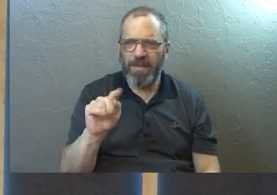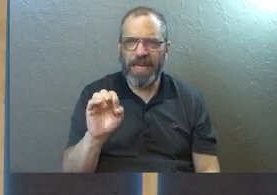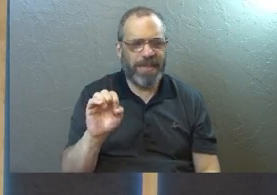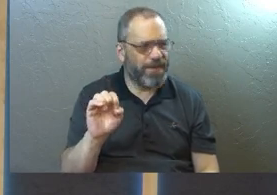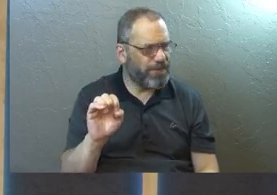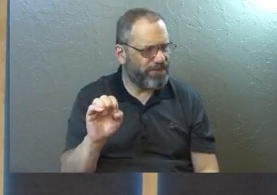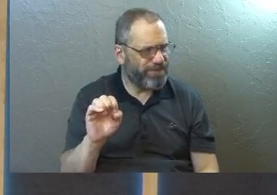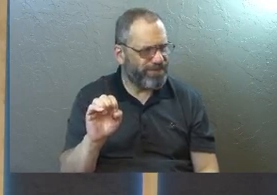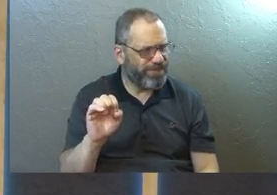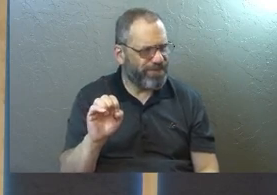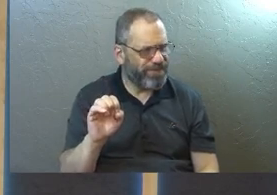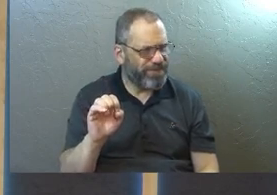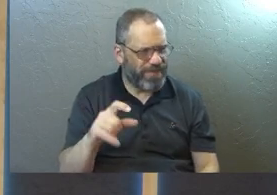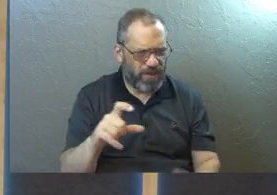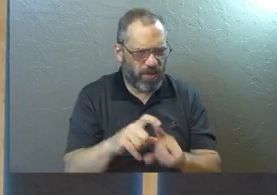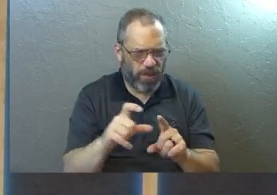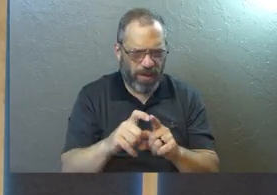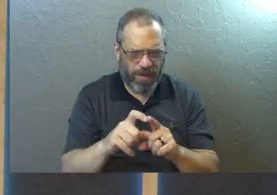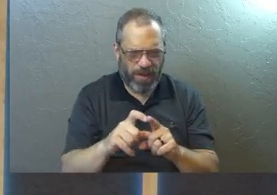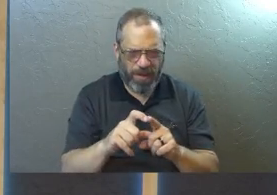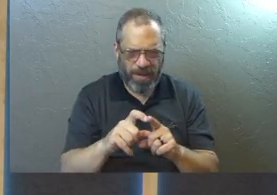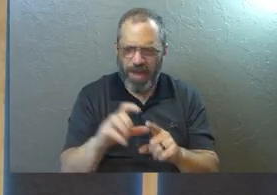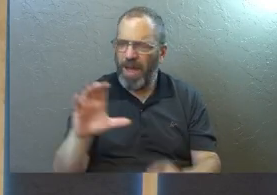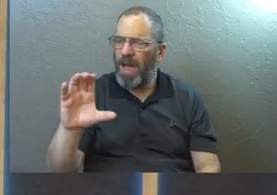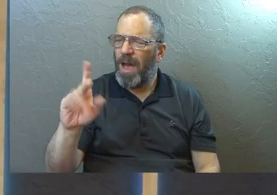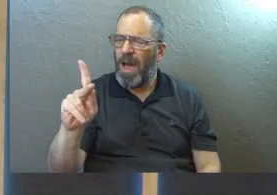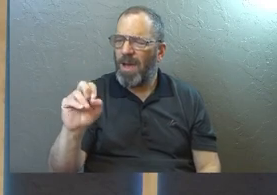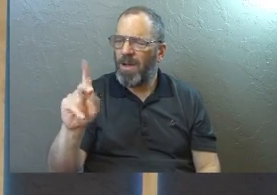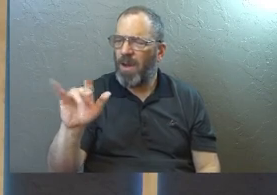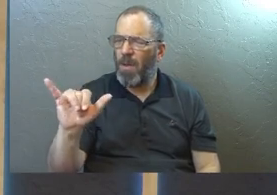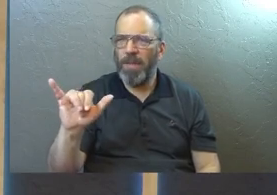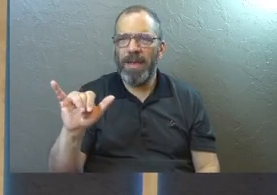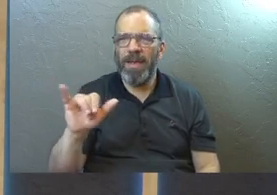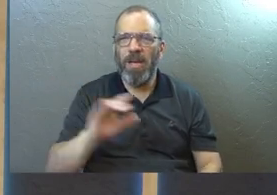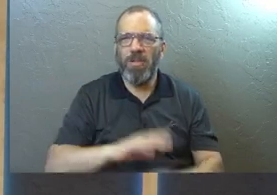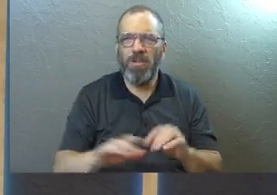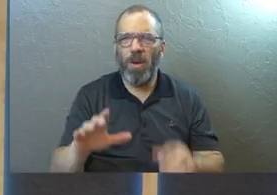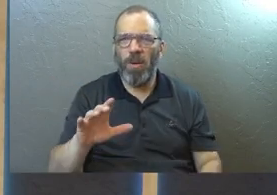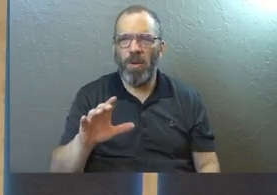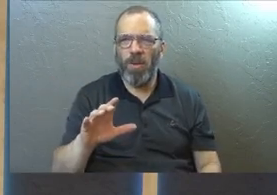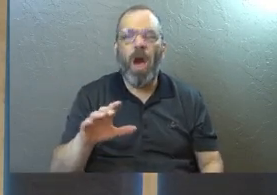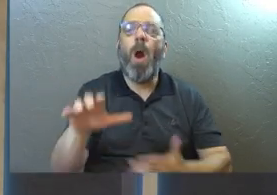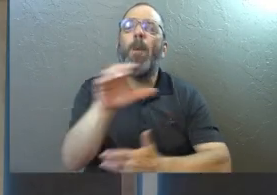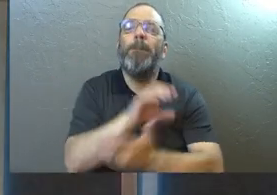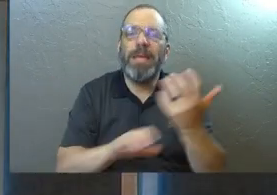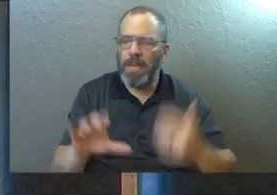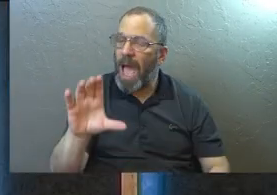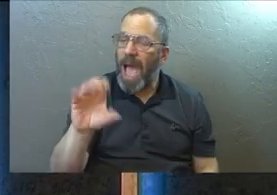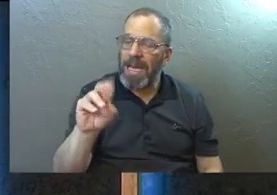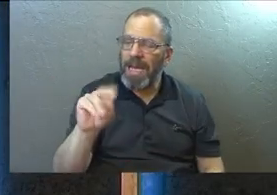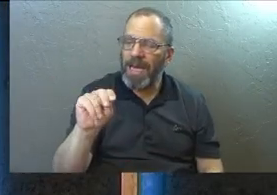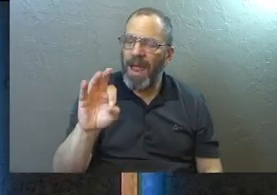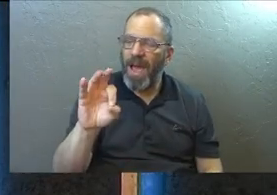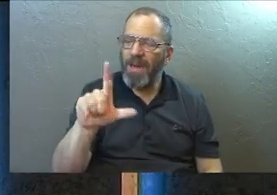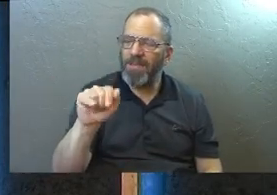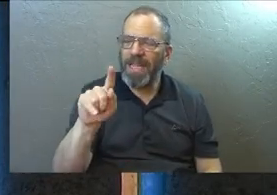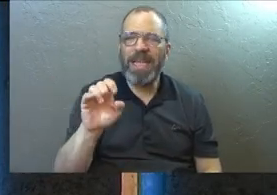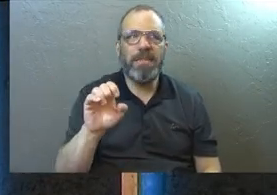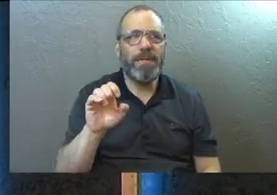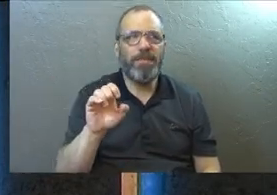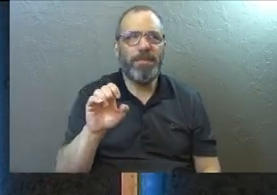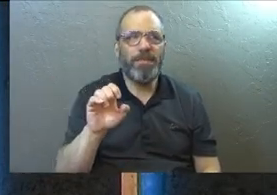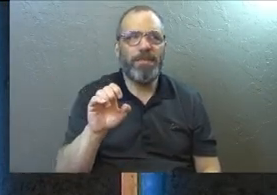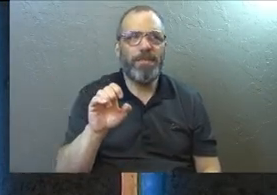It's a word that one of our elders, Kobe Edwards, uses with me a lot. Don't conflate these two things. Don't mix these two things when they shouldn't be mixed.